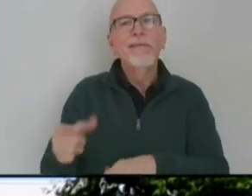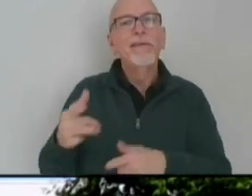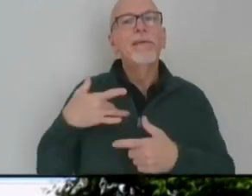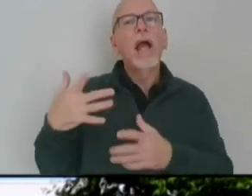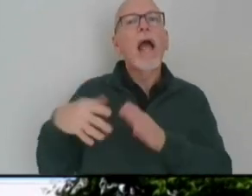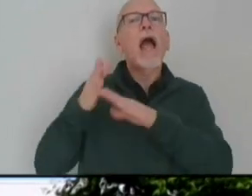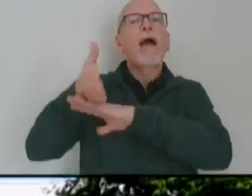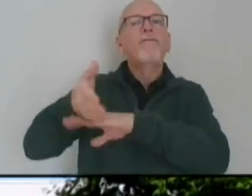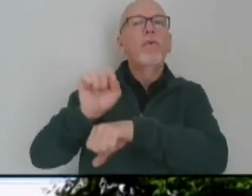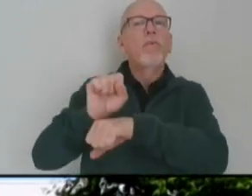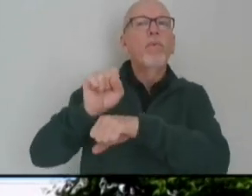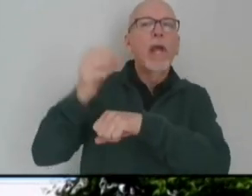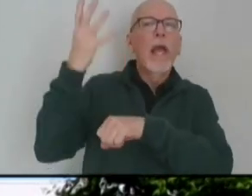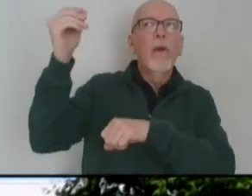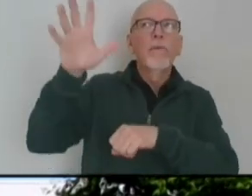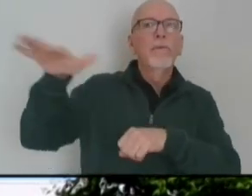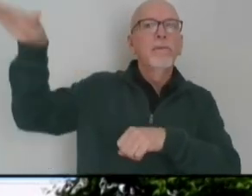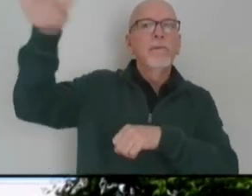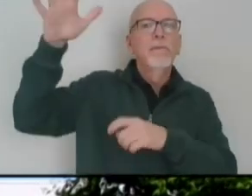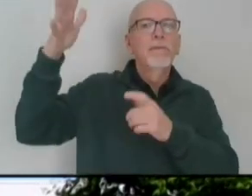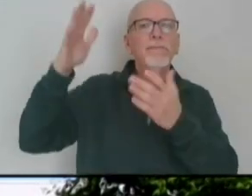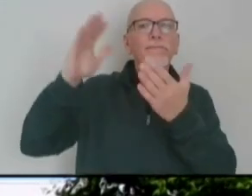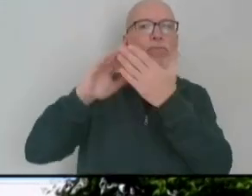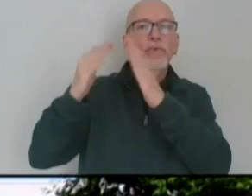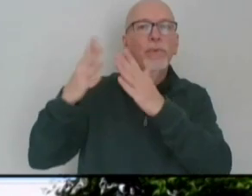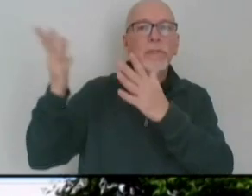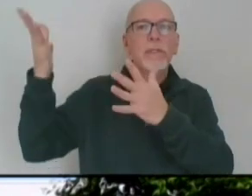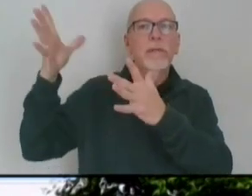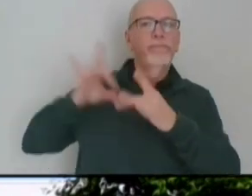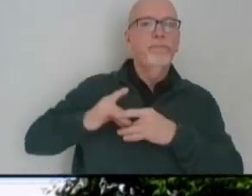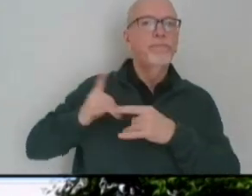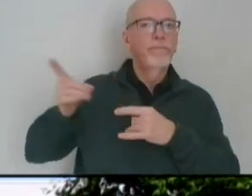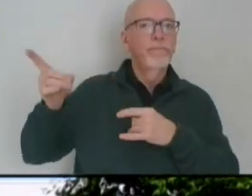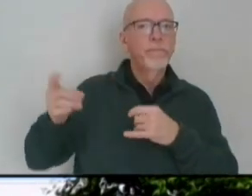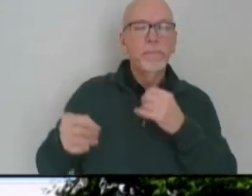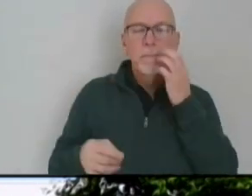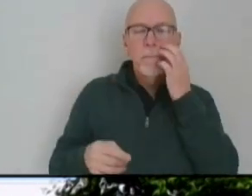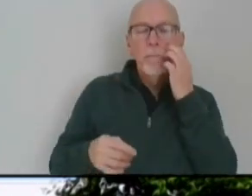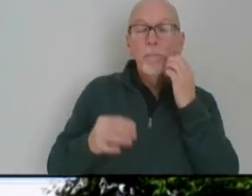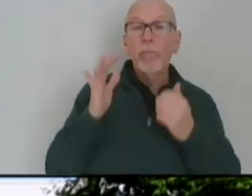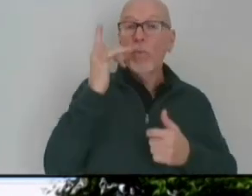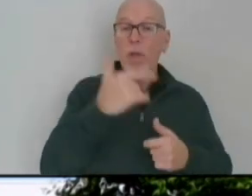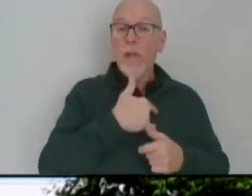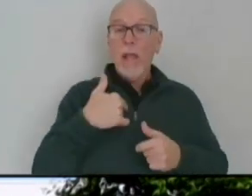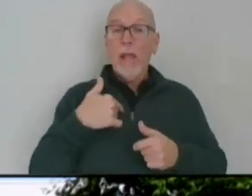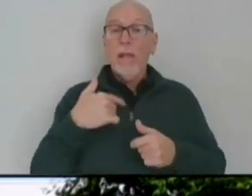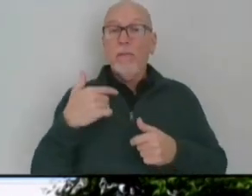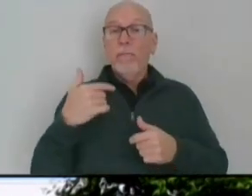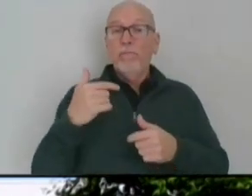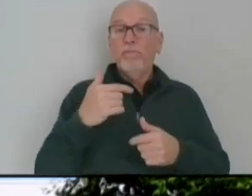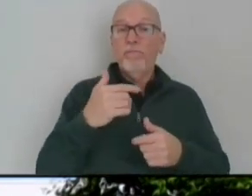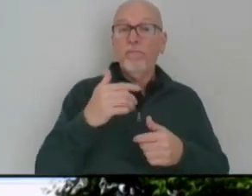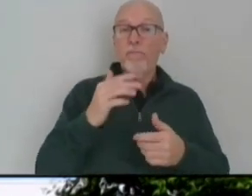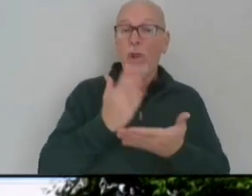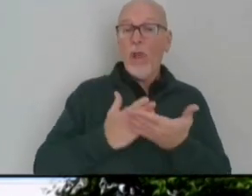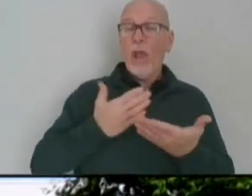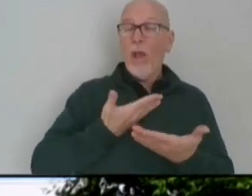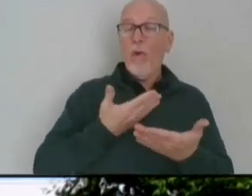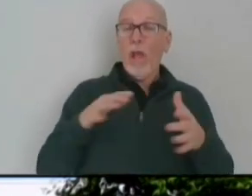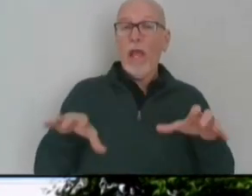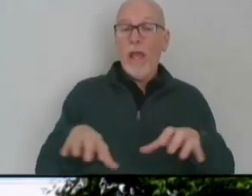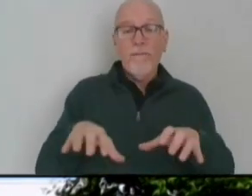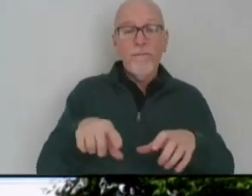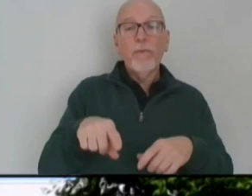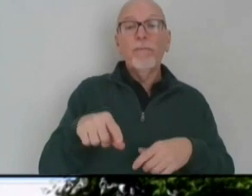outside of the workplace. And that's why for our part, for the chamber's part in this effort, we